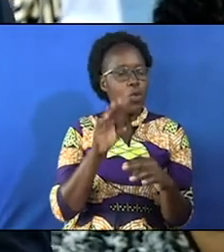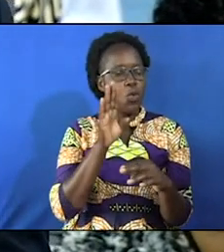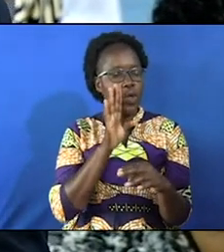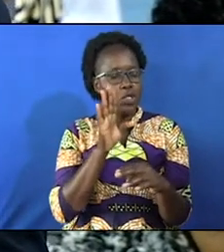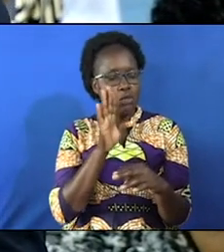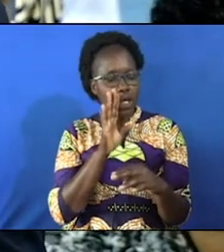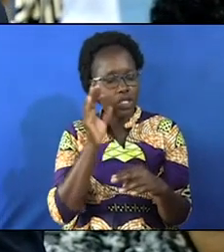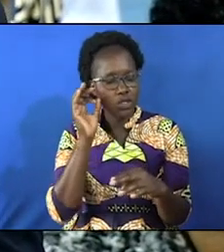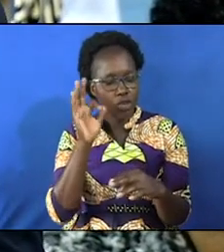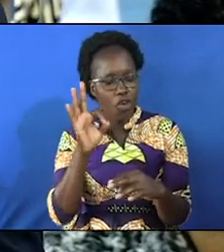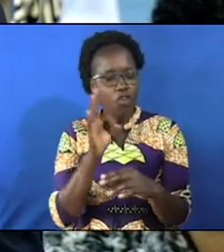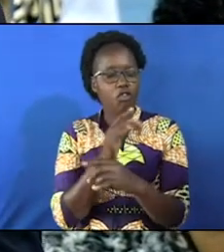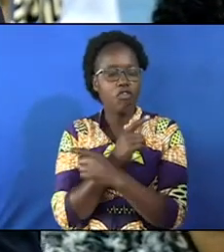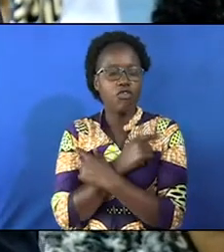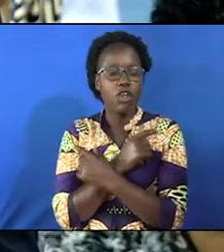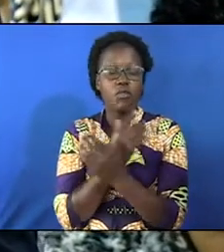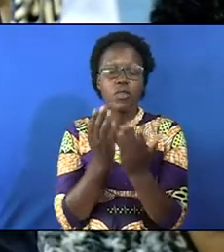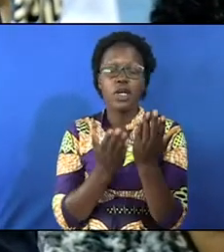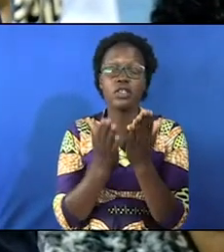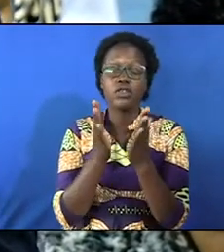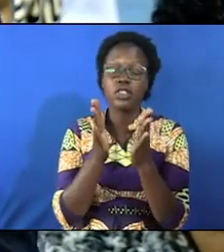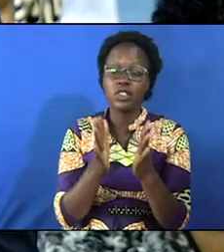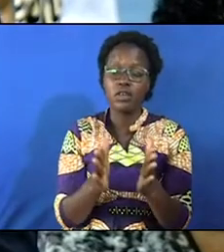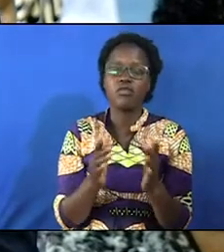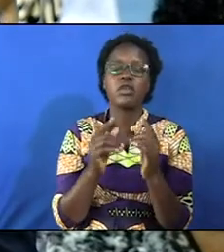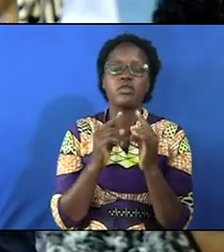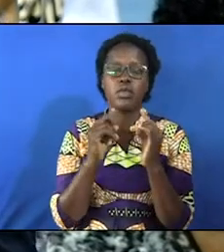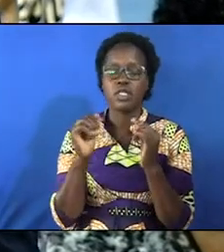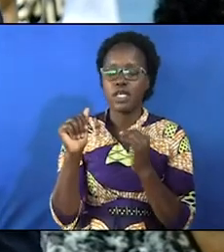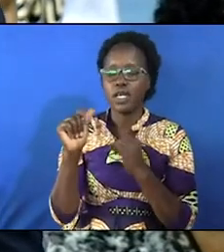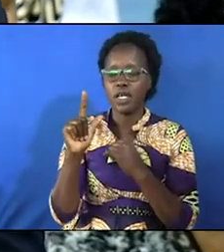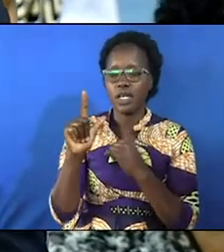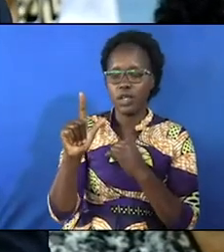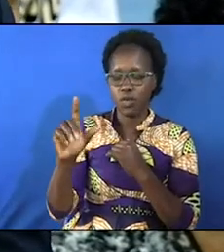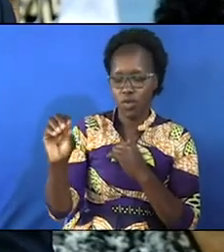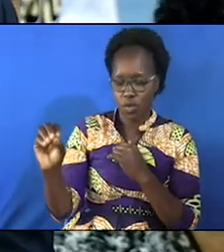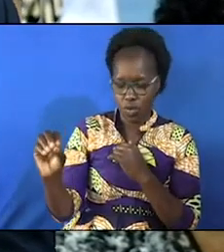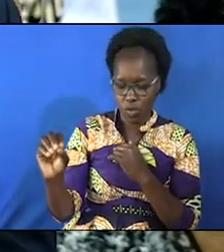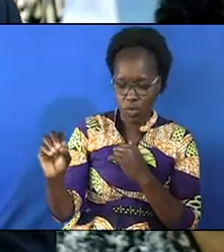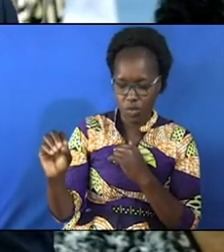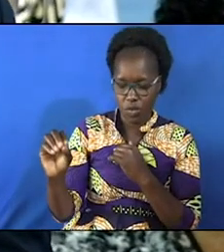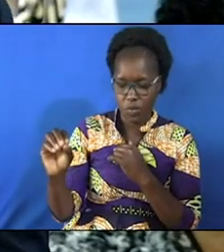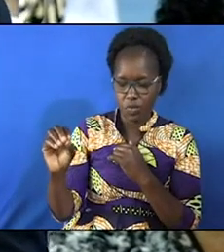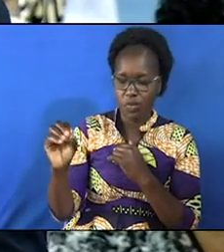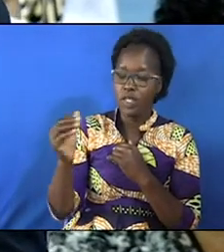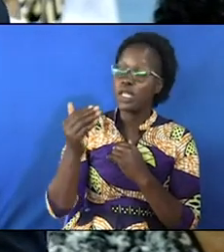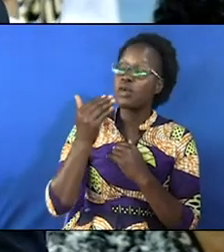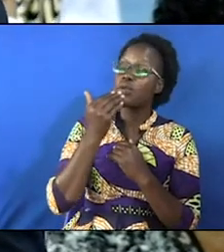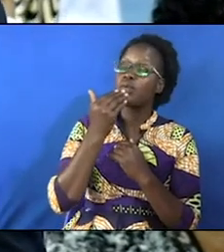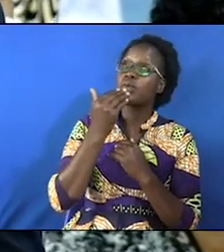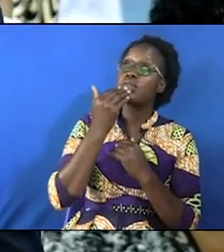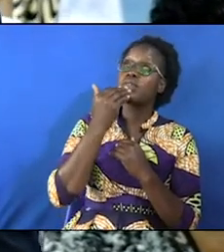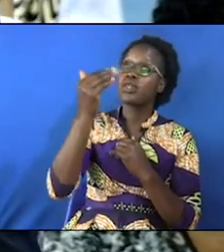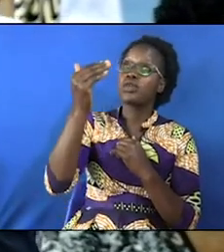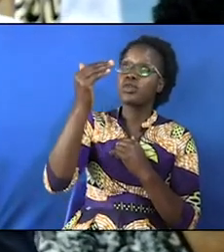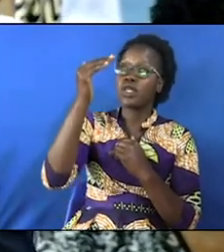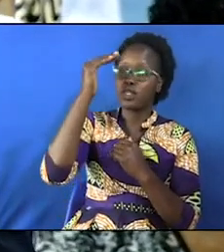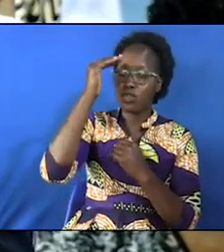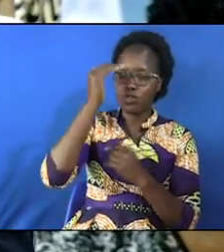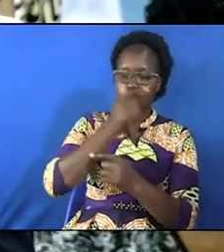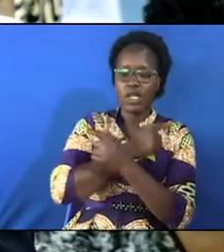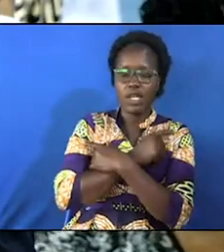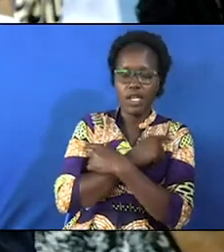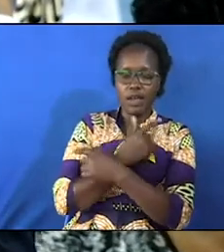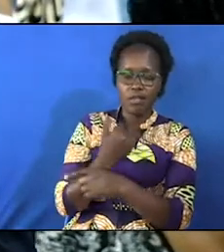whispers of love by your servant pastor alone we thank you that you love us